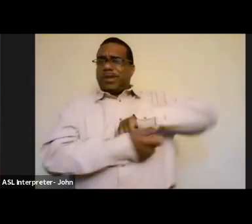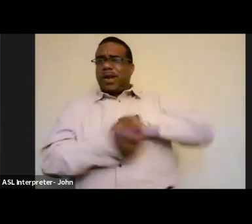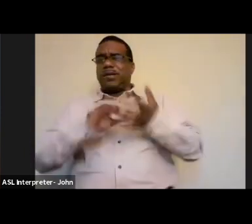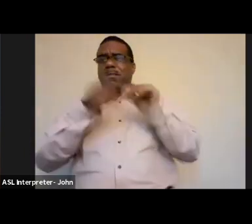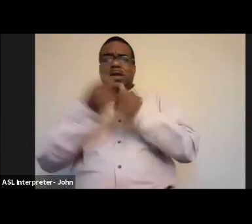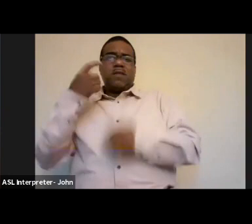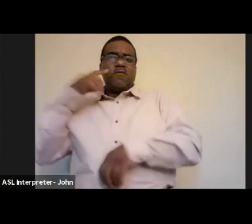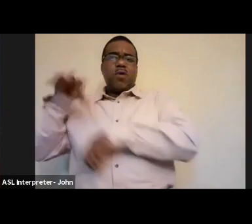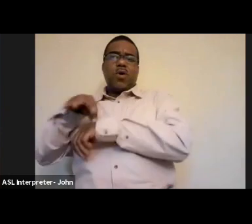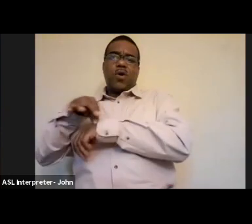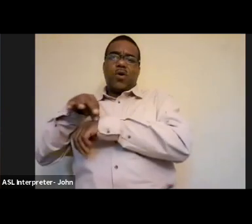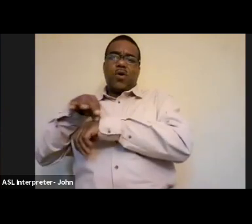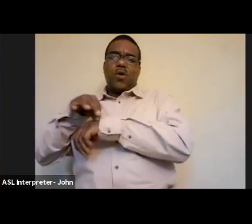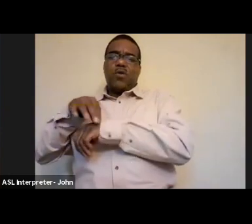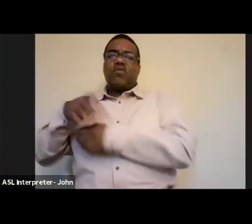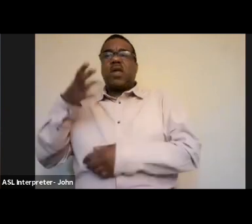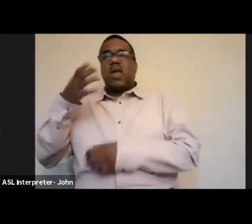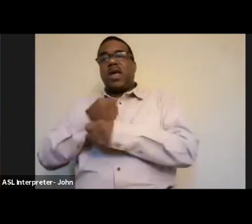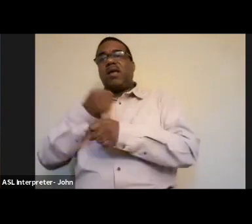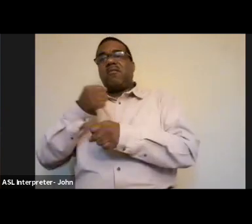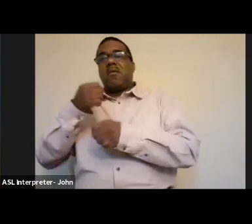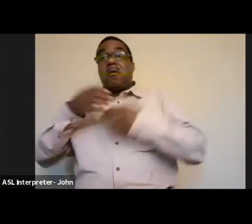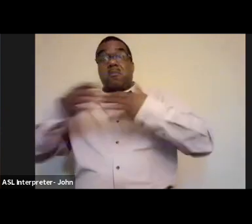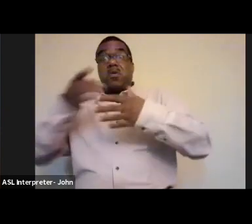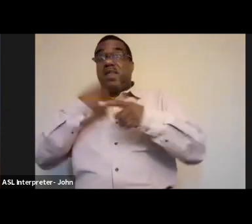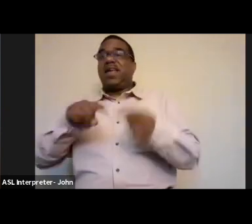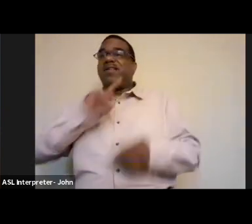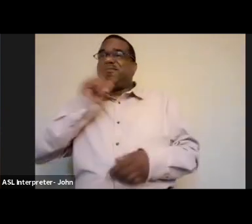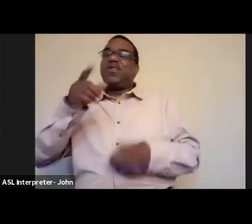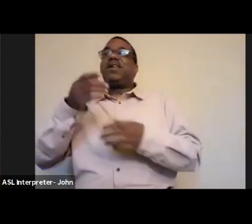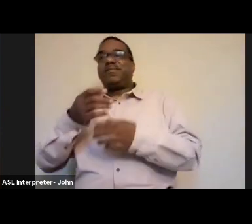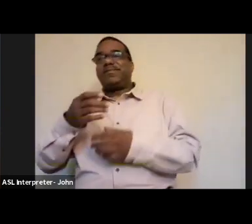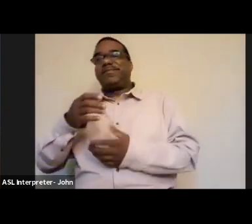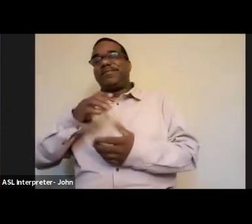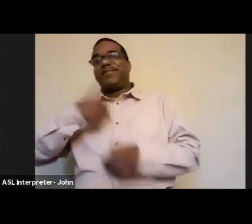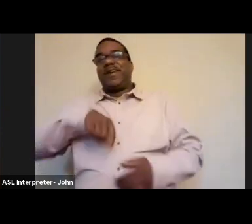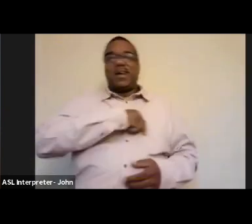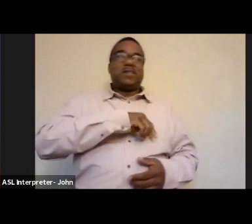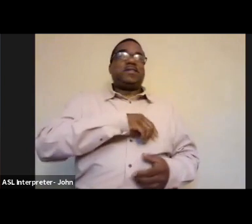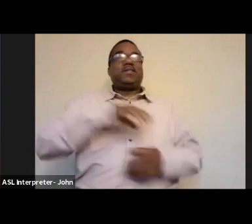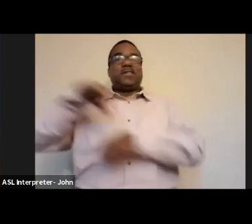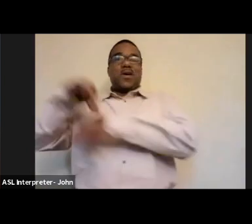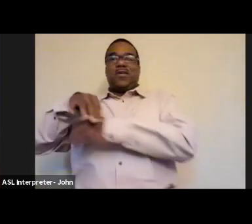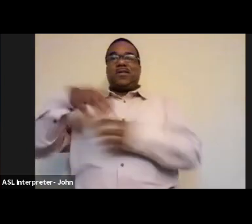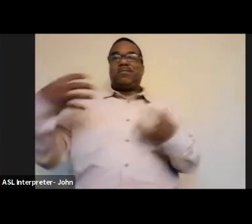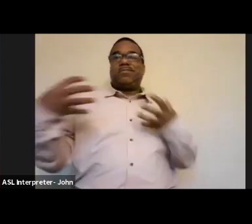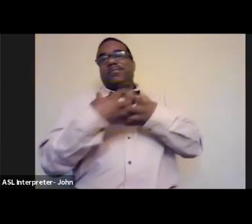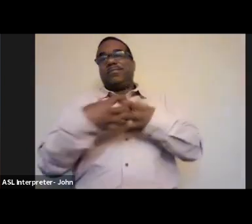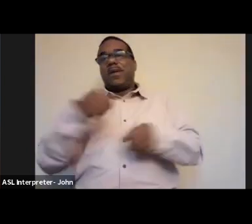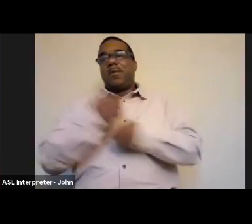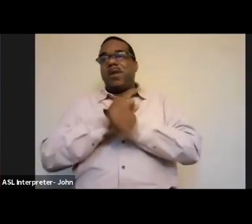to breathe and regenerate and for us to get aligned with the earth and with ourselves to make sure that we are